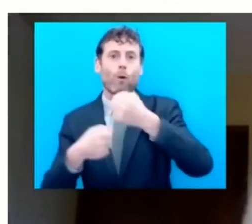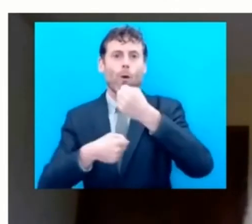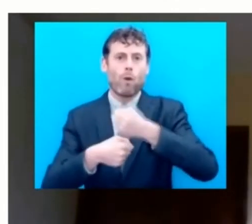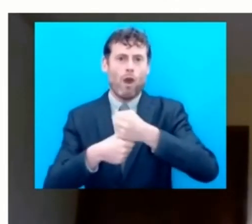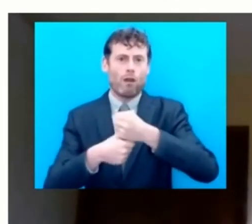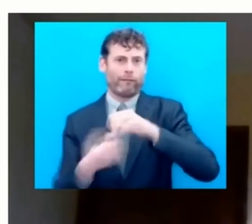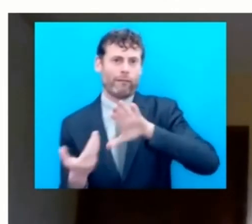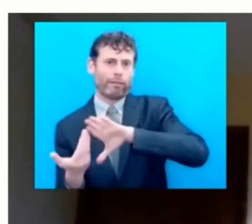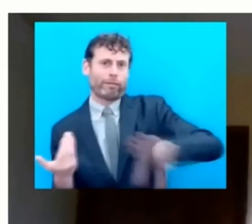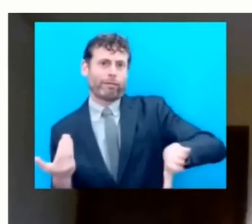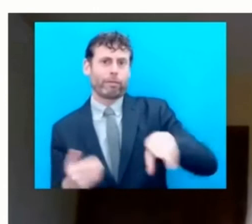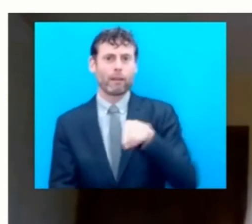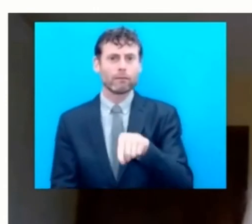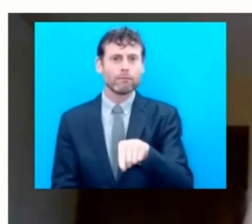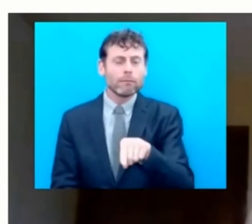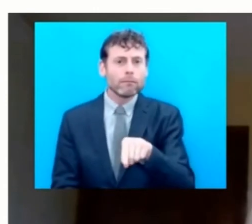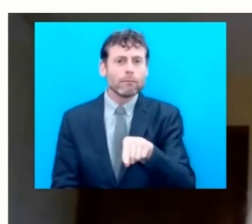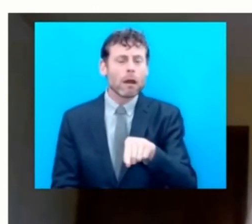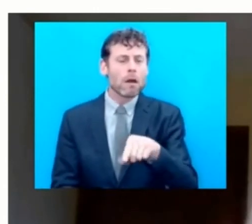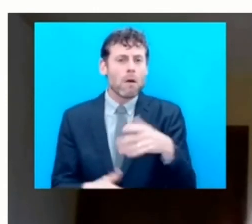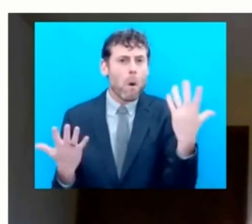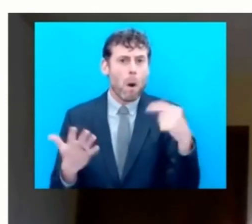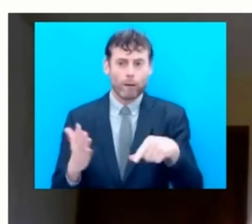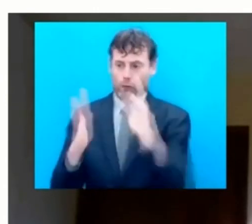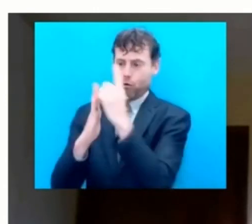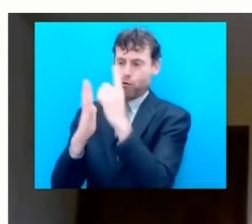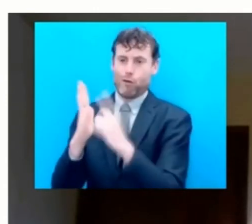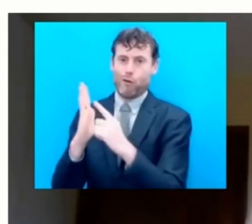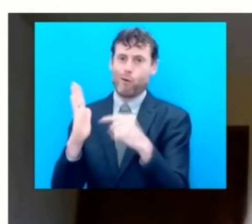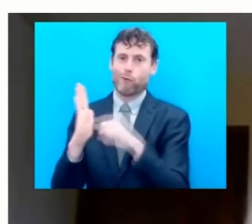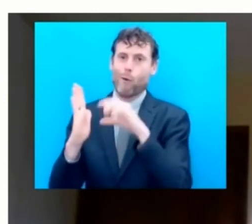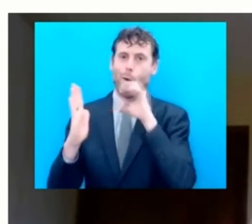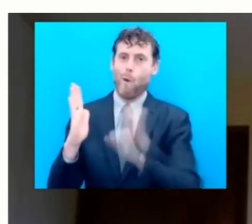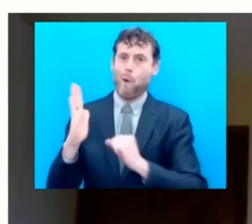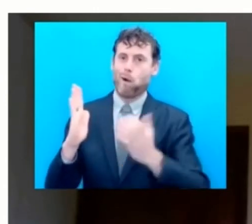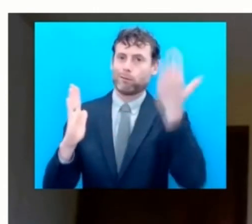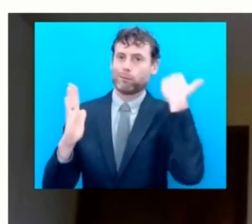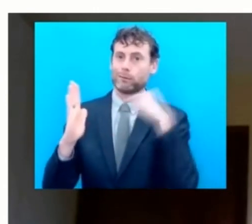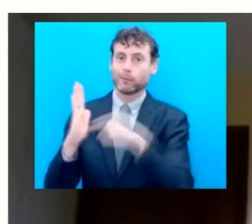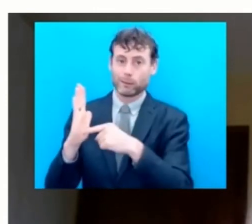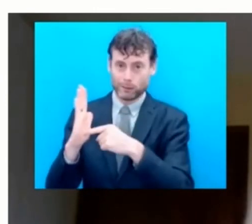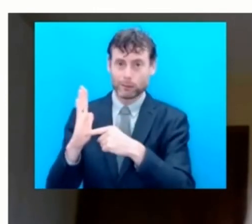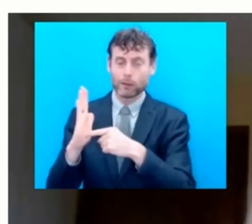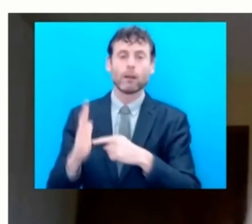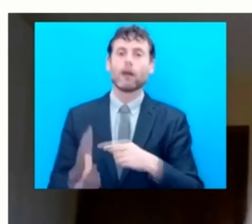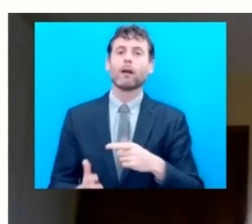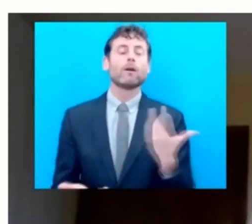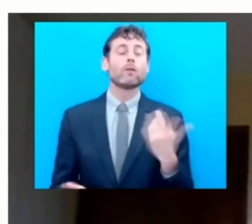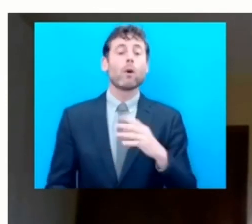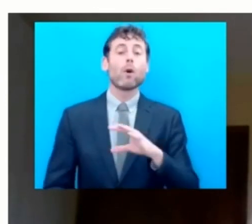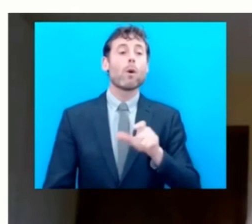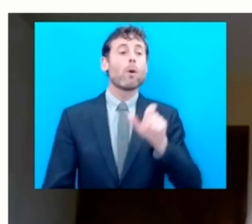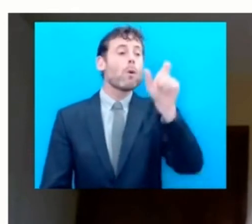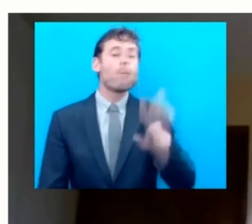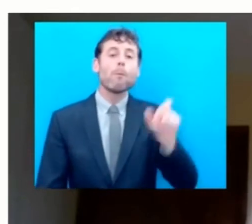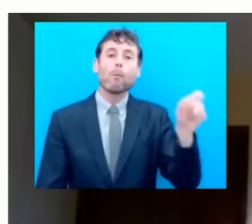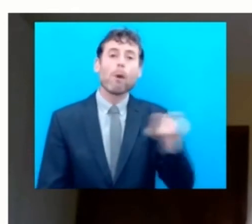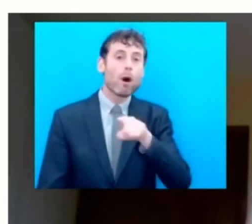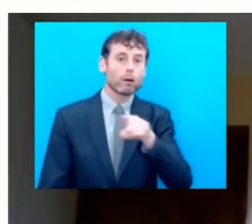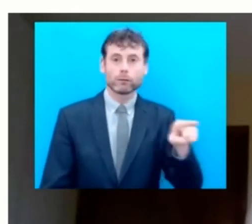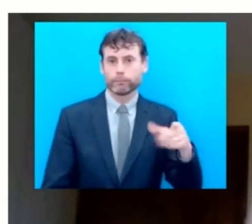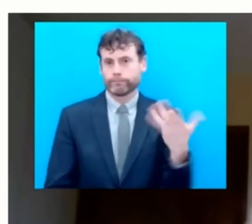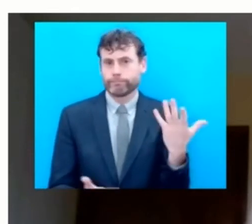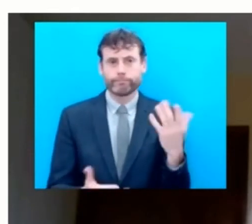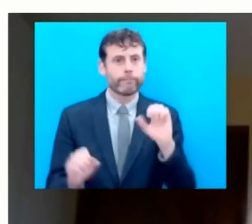are still kept in force, customary law that denies land and inheritance rights to persons who have experienced